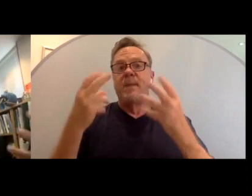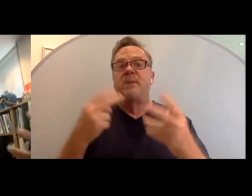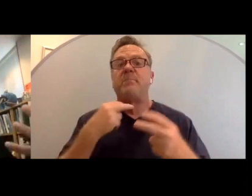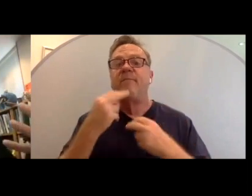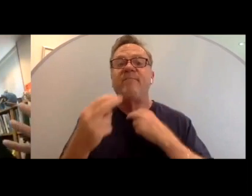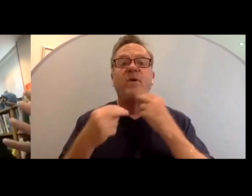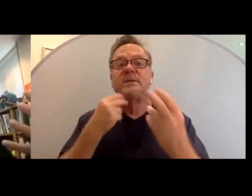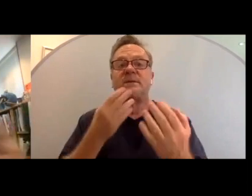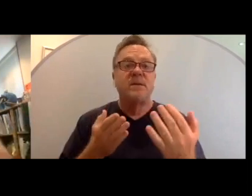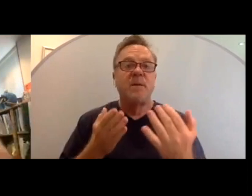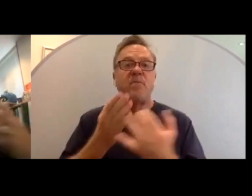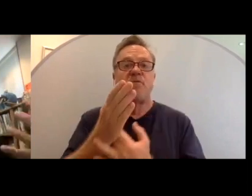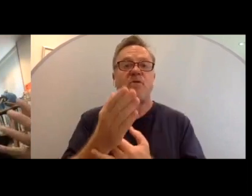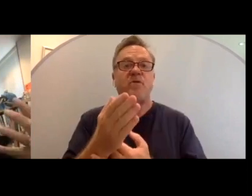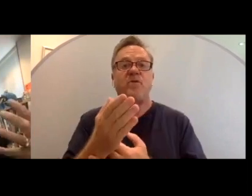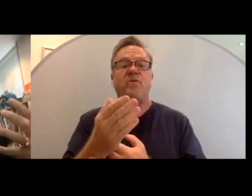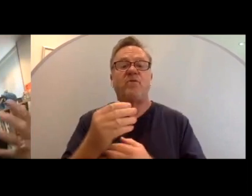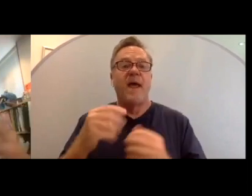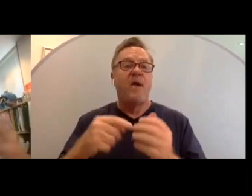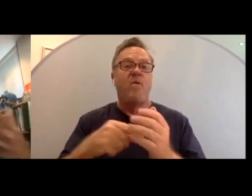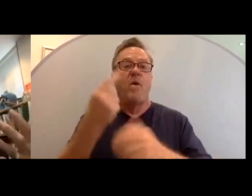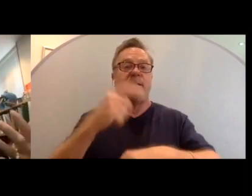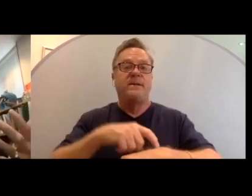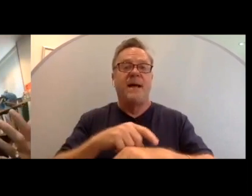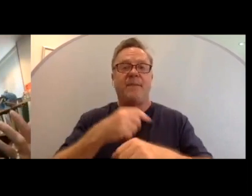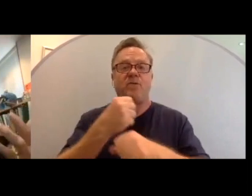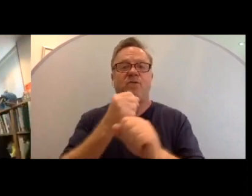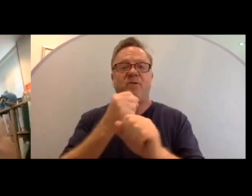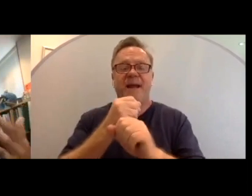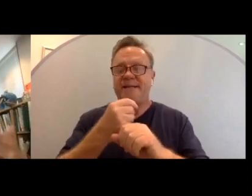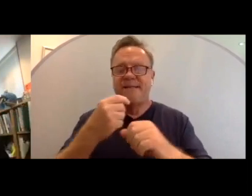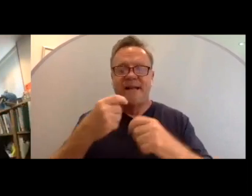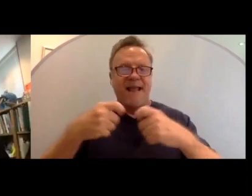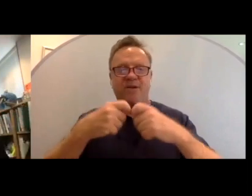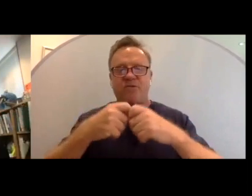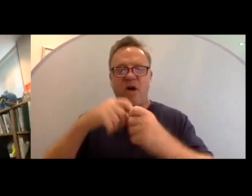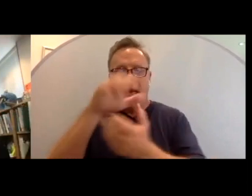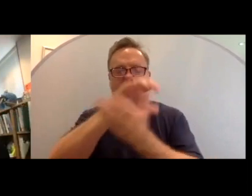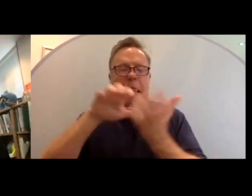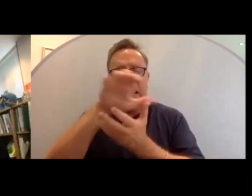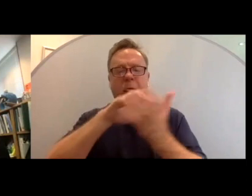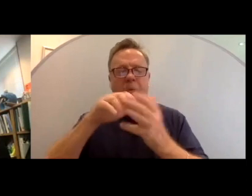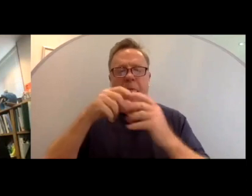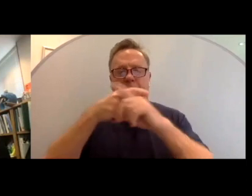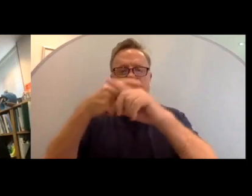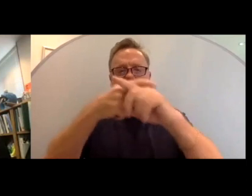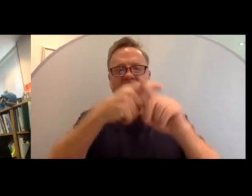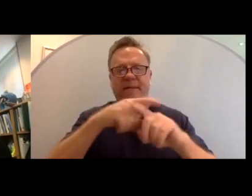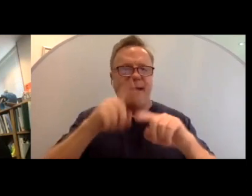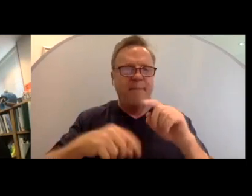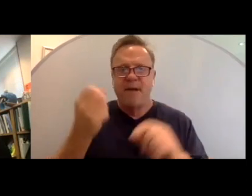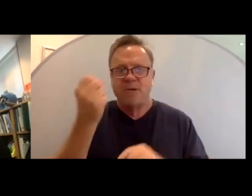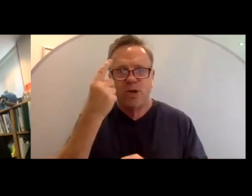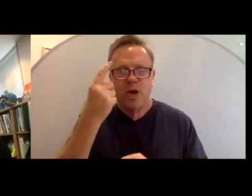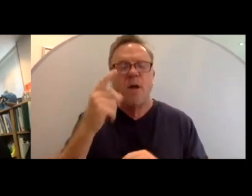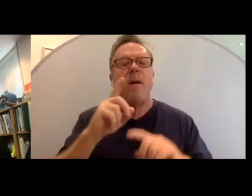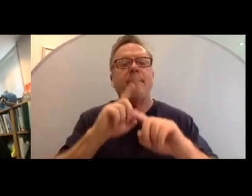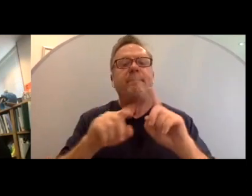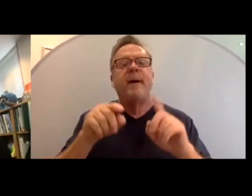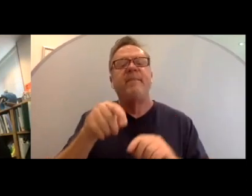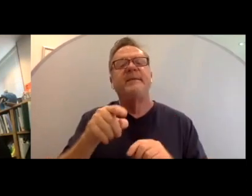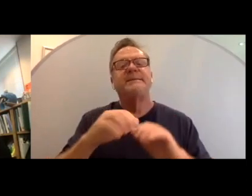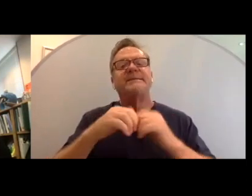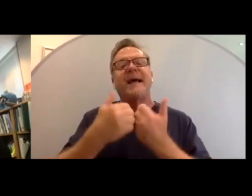come through at once creates an electronic cacophony that can't be understood. But this is her